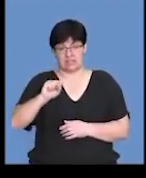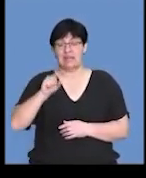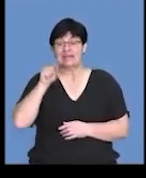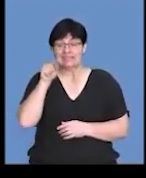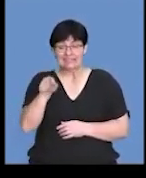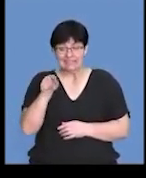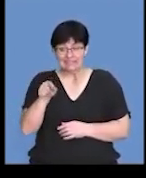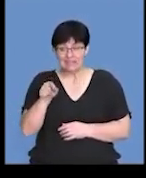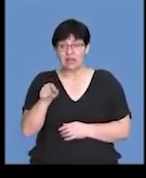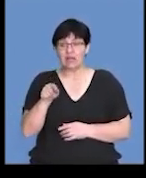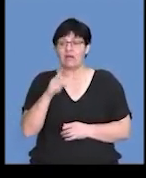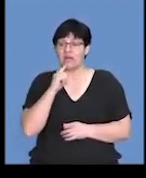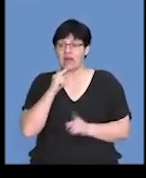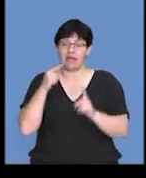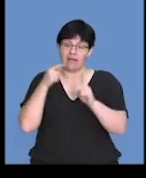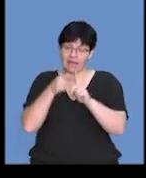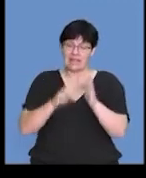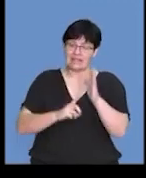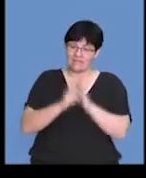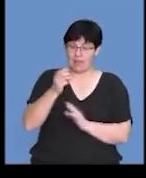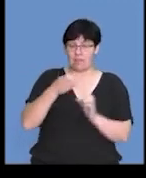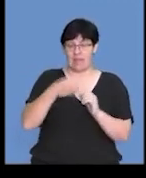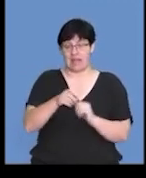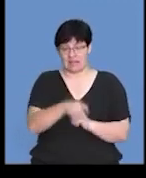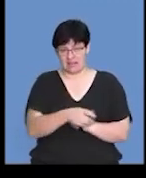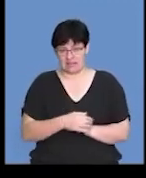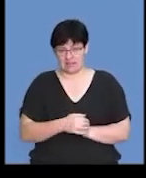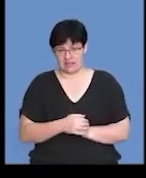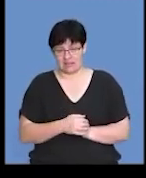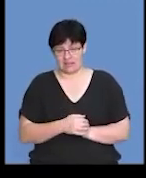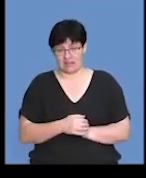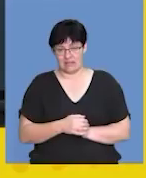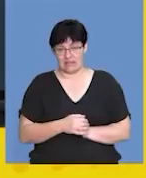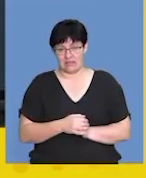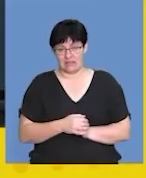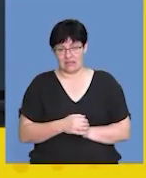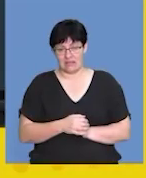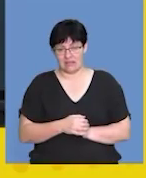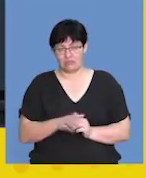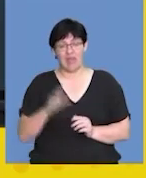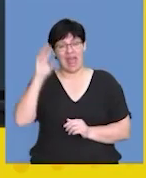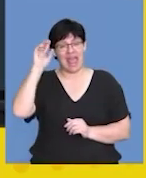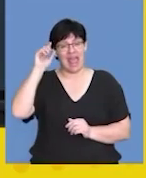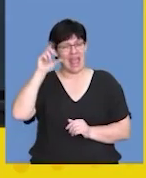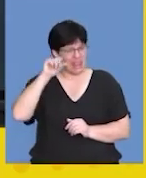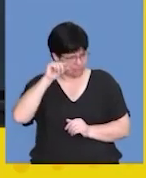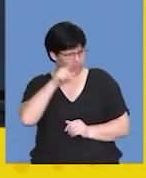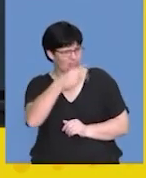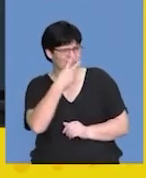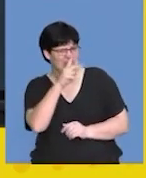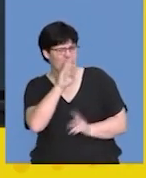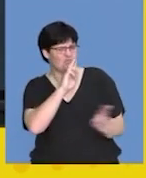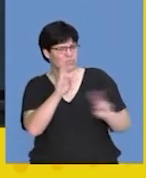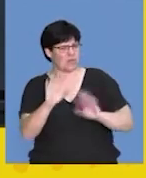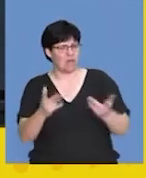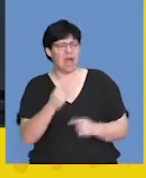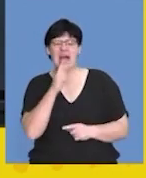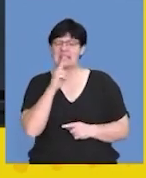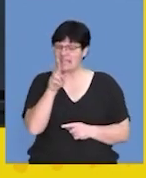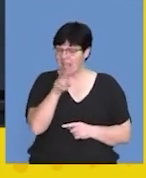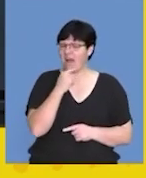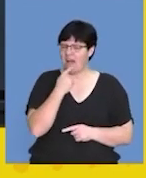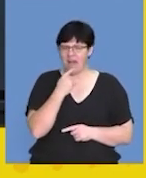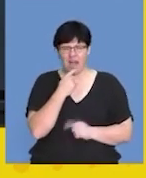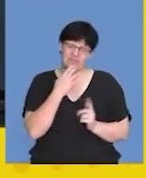specifically points to the development of the egg. So, guys, it was interesting to see your responses, and I can see that there's often